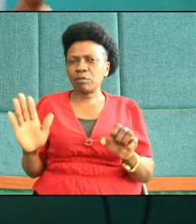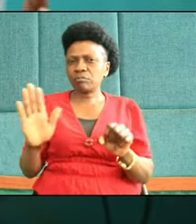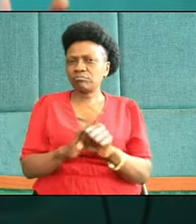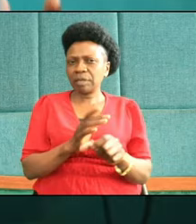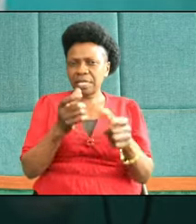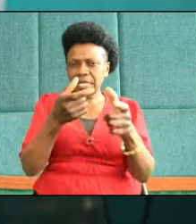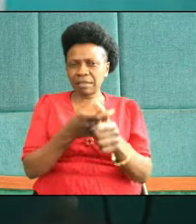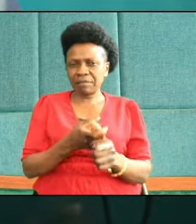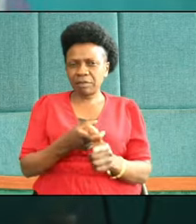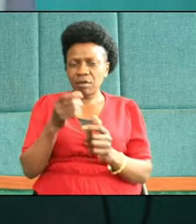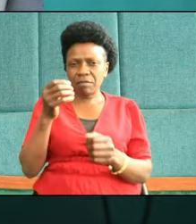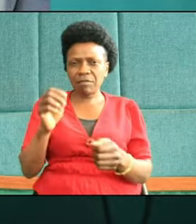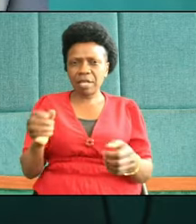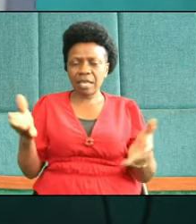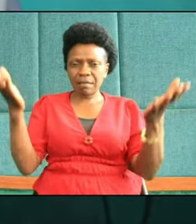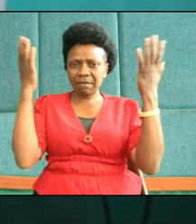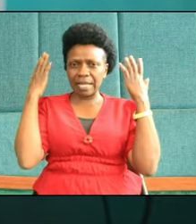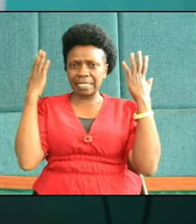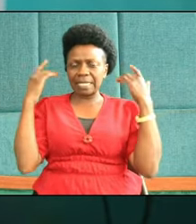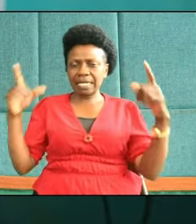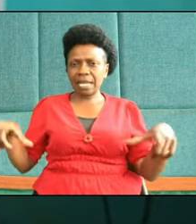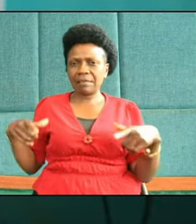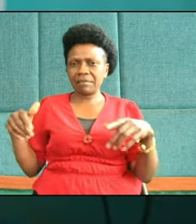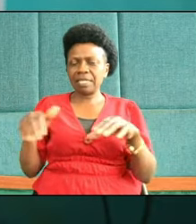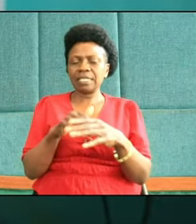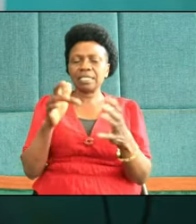gift of the everlasting life in Jesus' name.